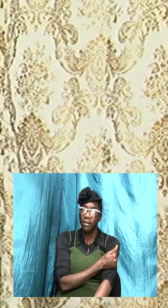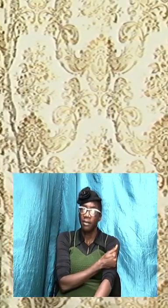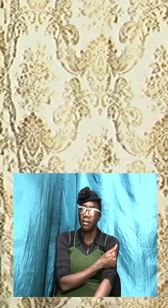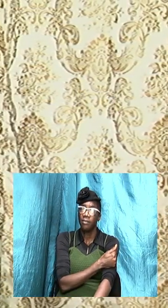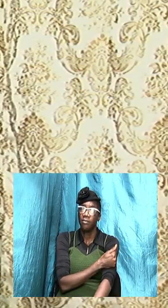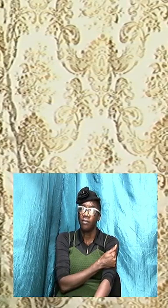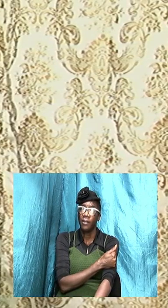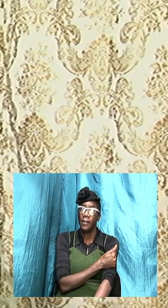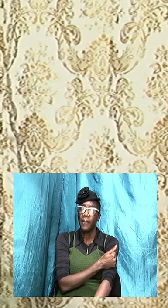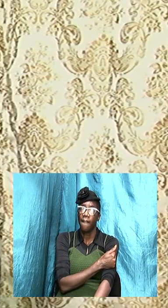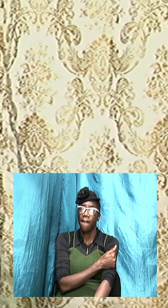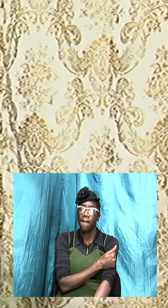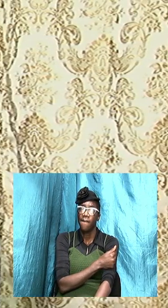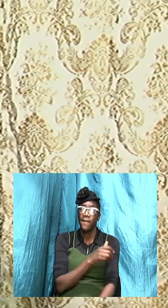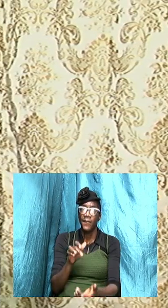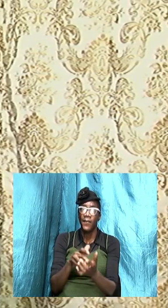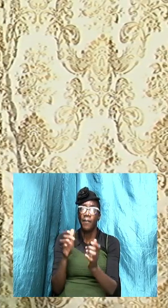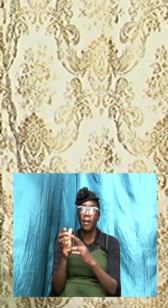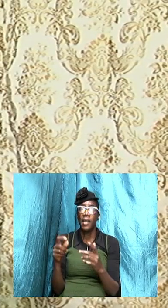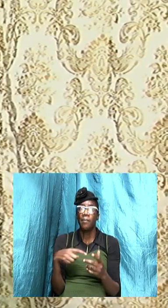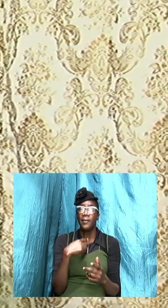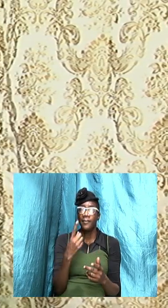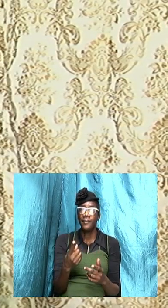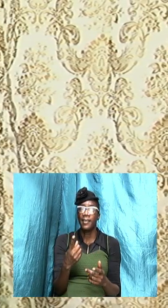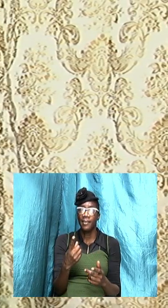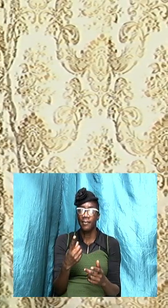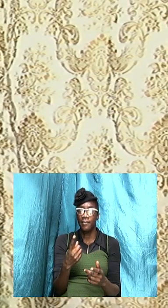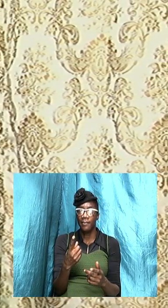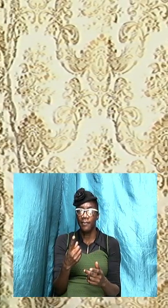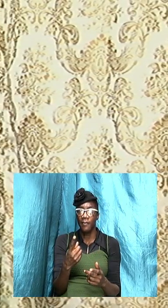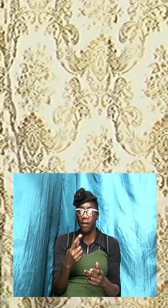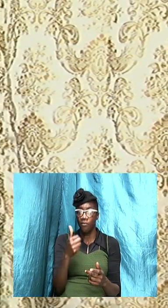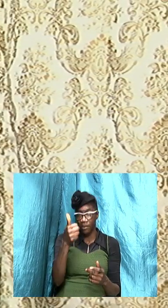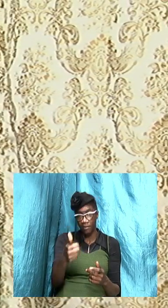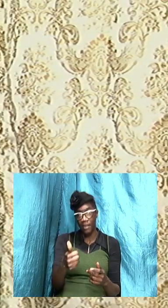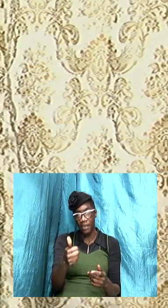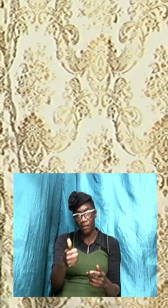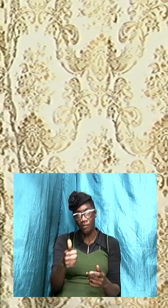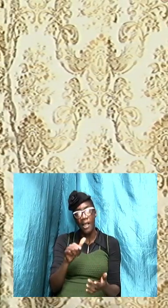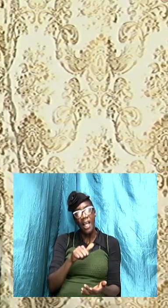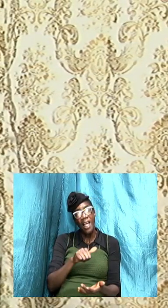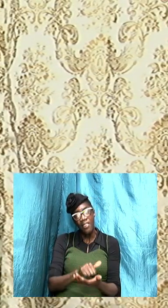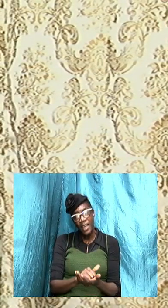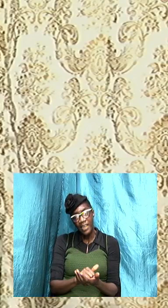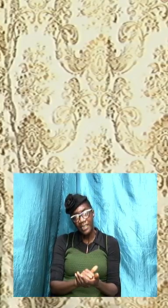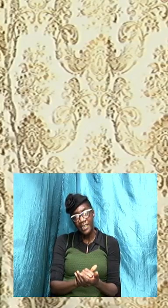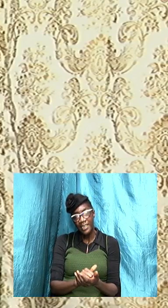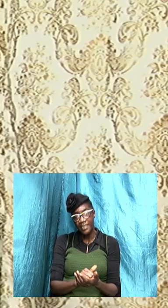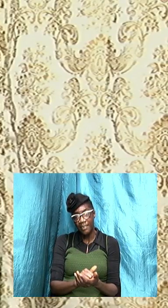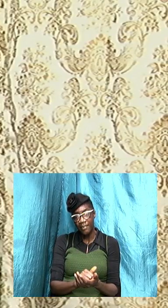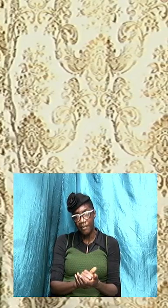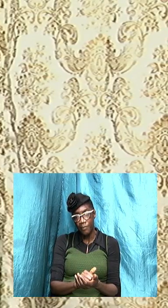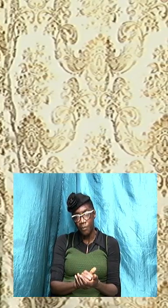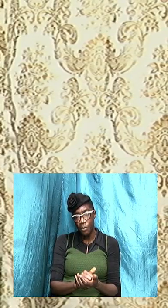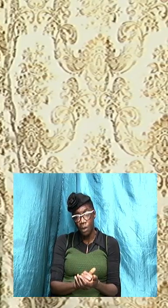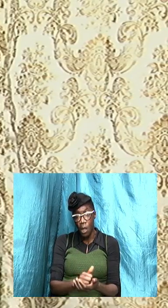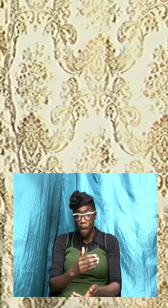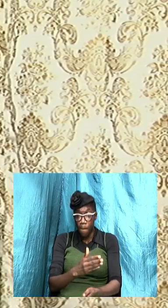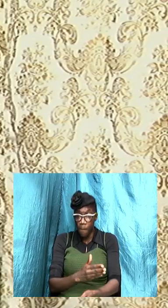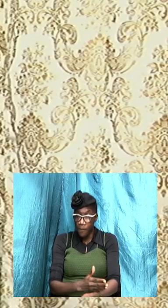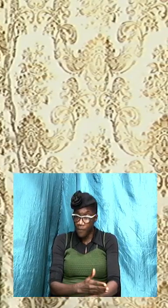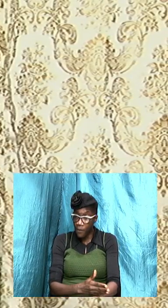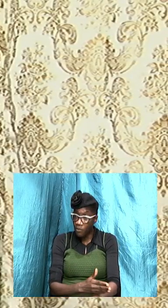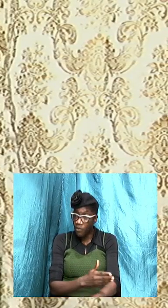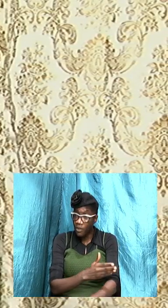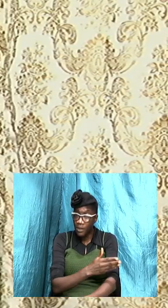the Bible says of itself that it is profitable and this is